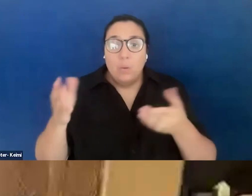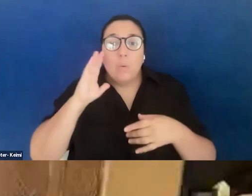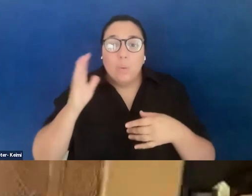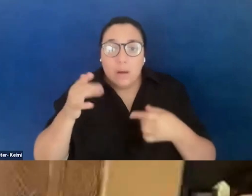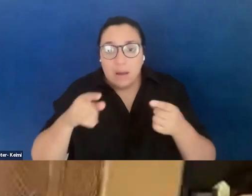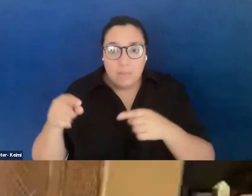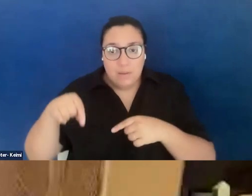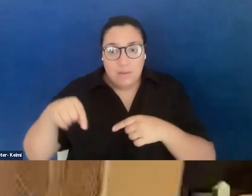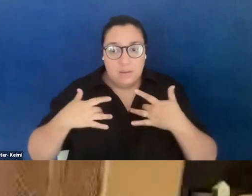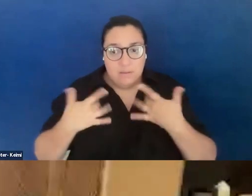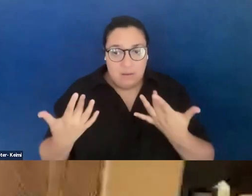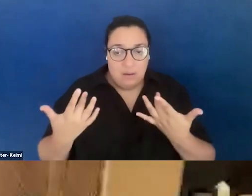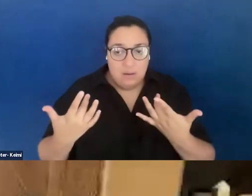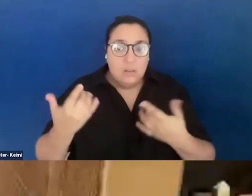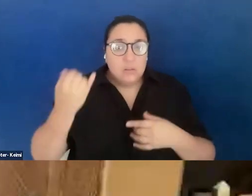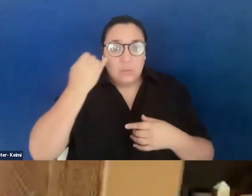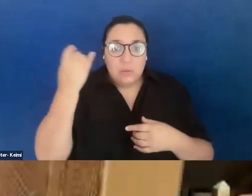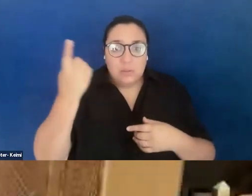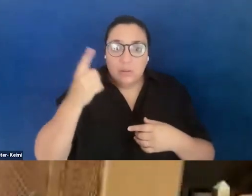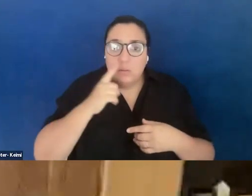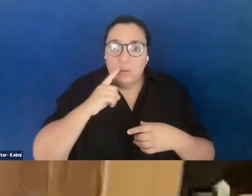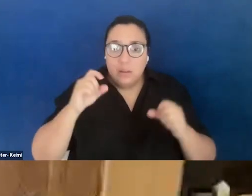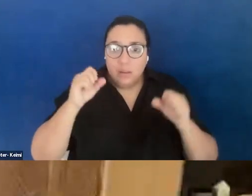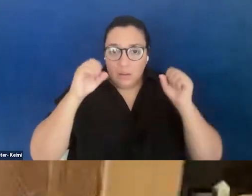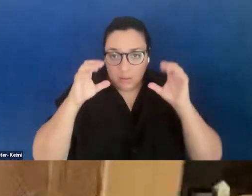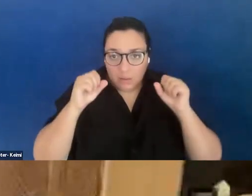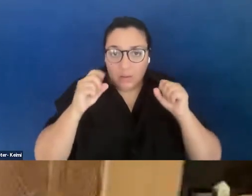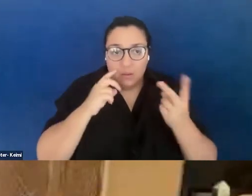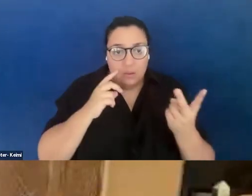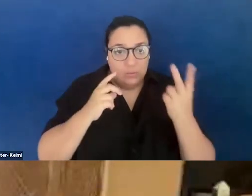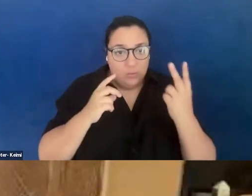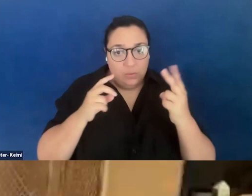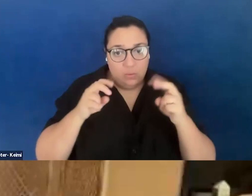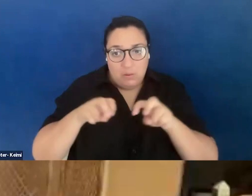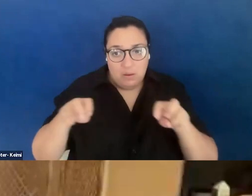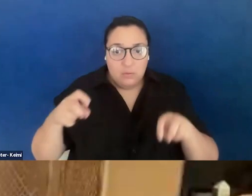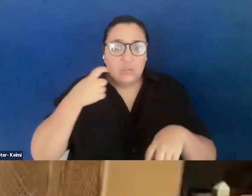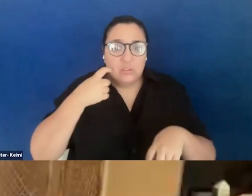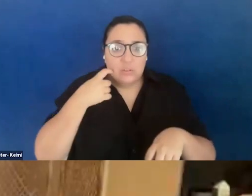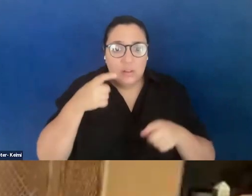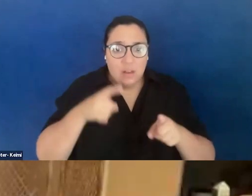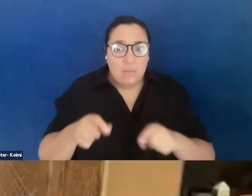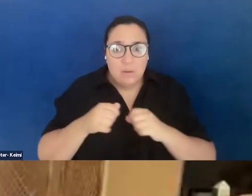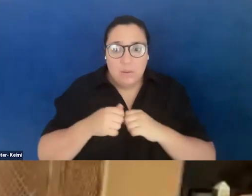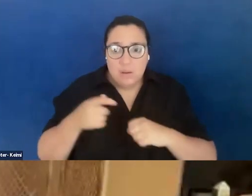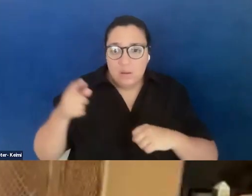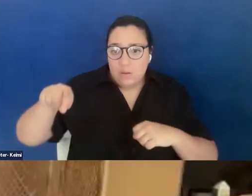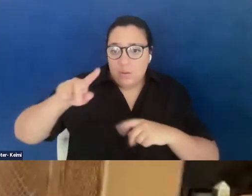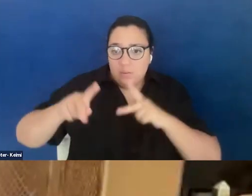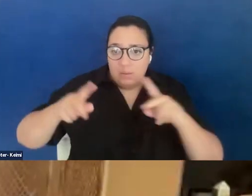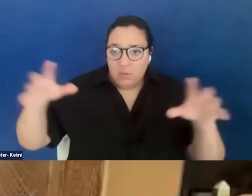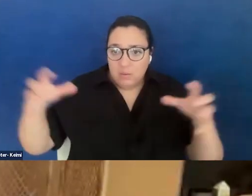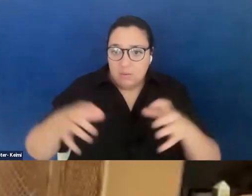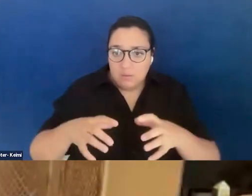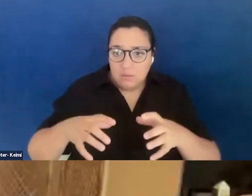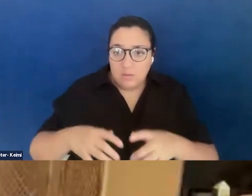what we do see is something really incredible in the two panels that we just had with all of these folks coming together to meet